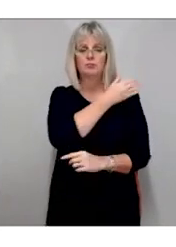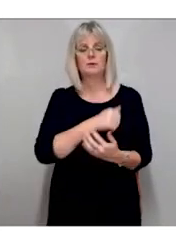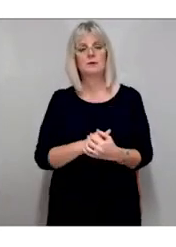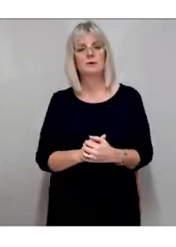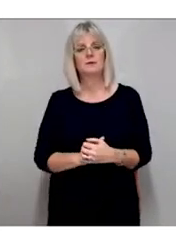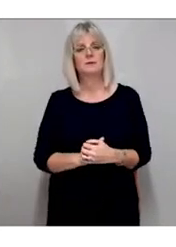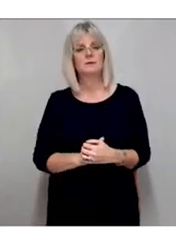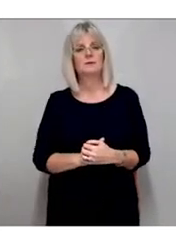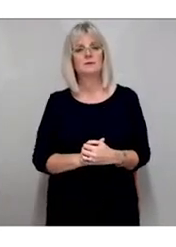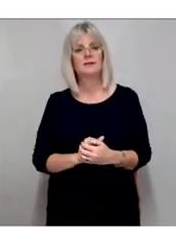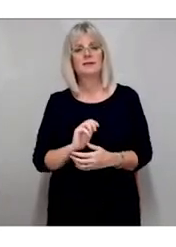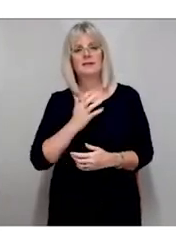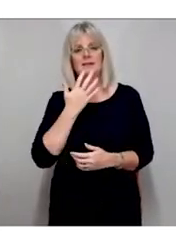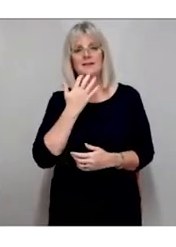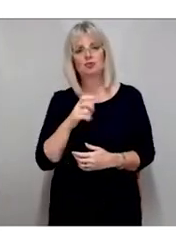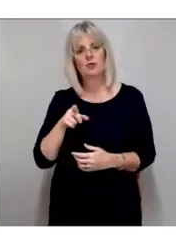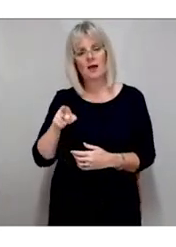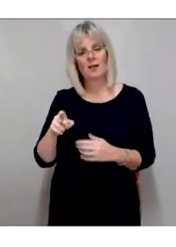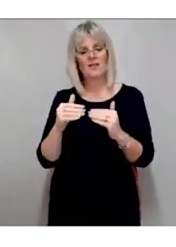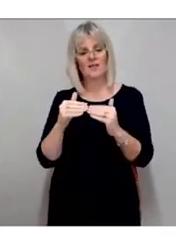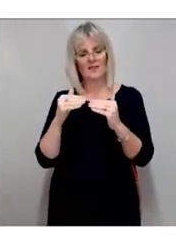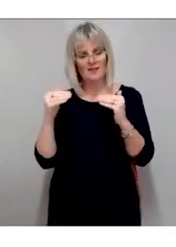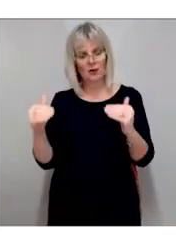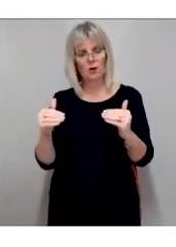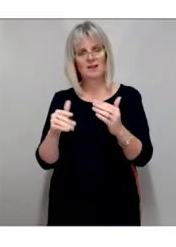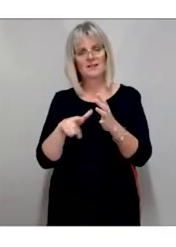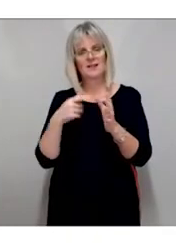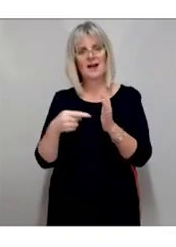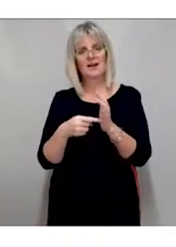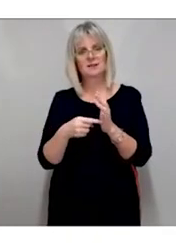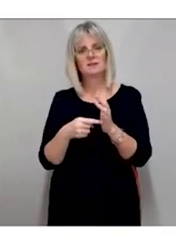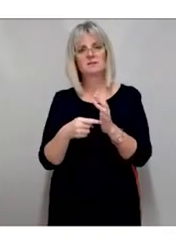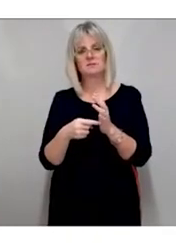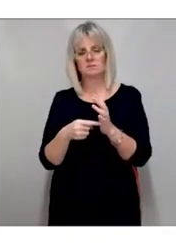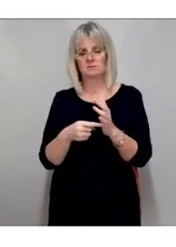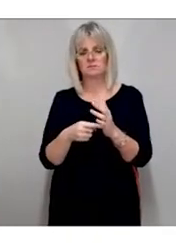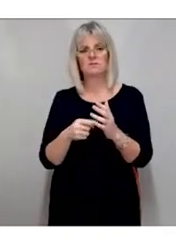Disabilities Law 5758 of 1998 and 2018.